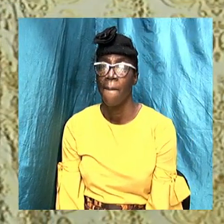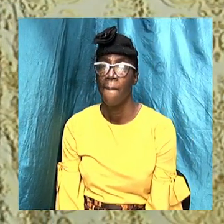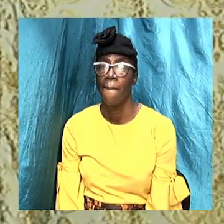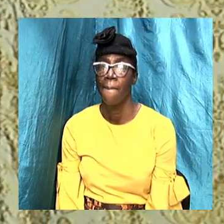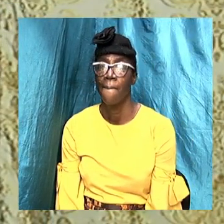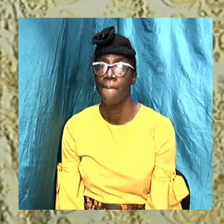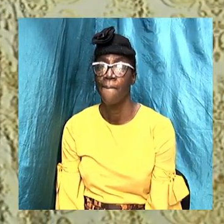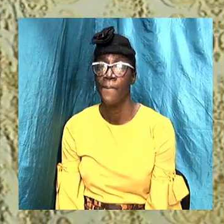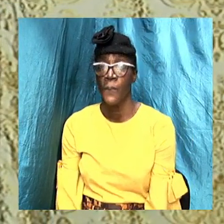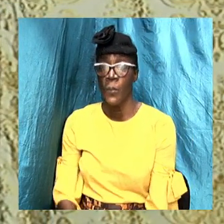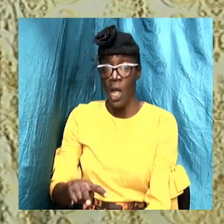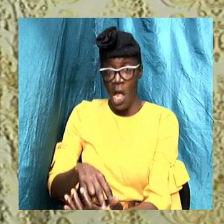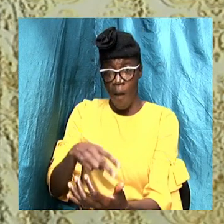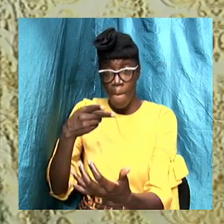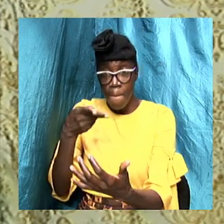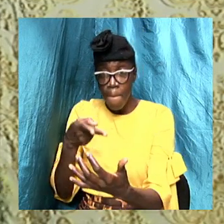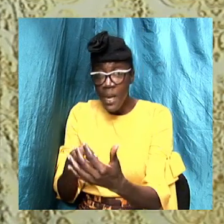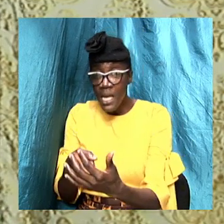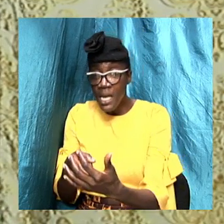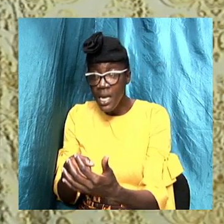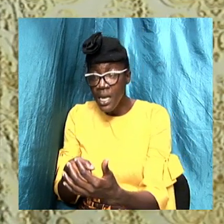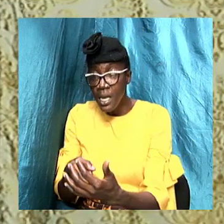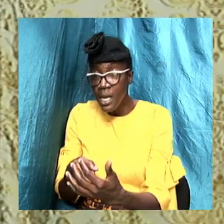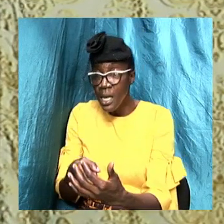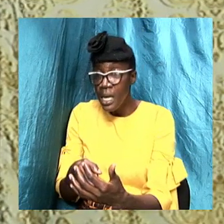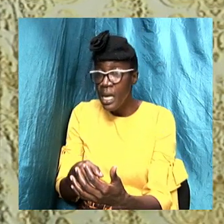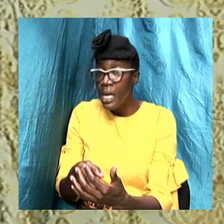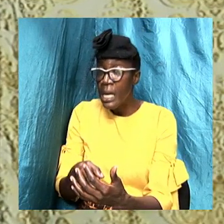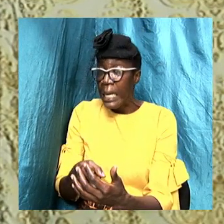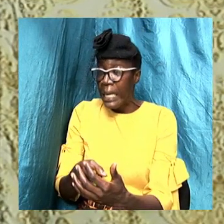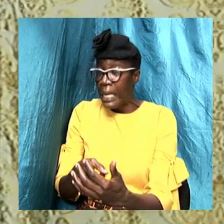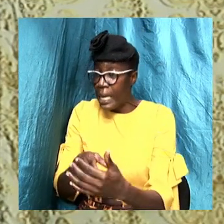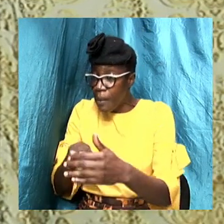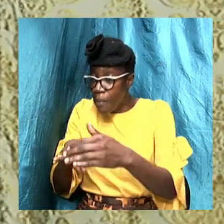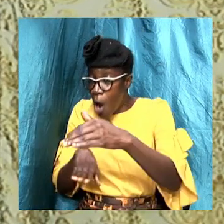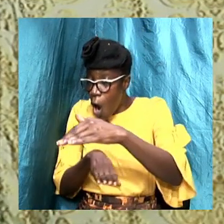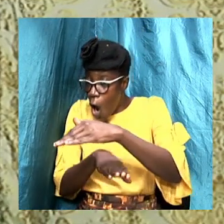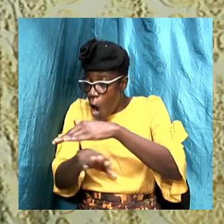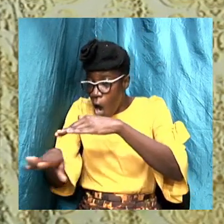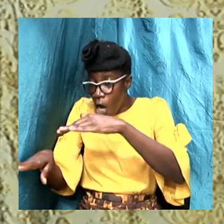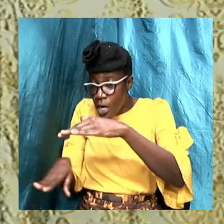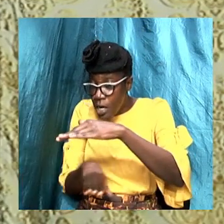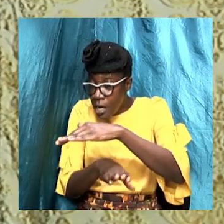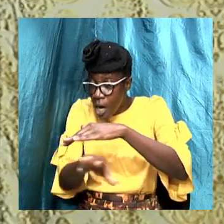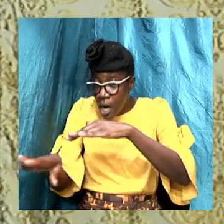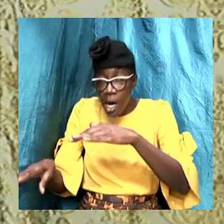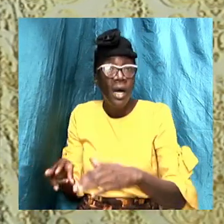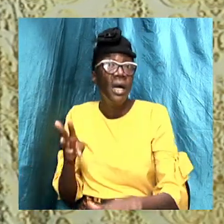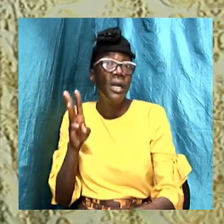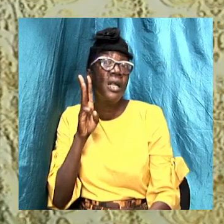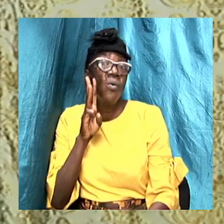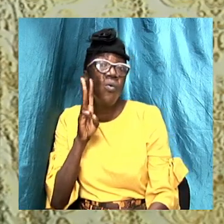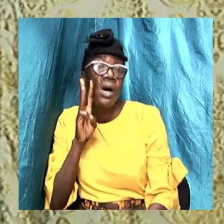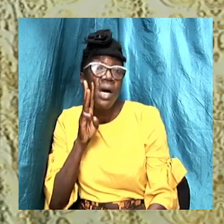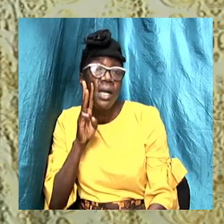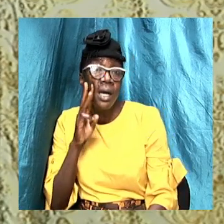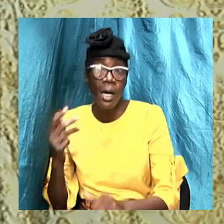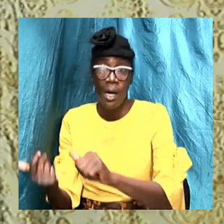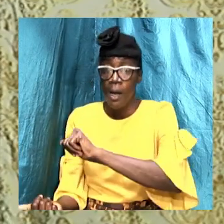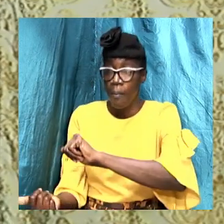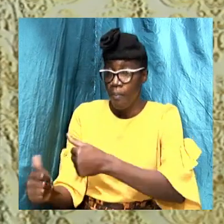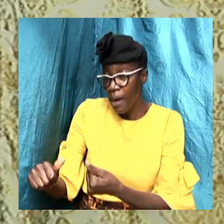which meant that he was under the water so baptism by immersion